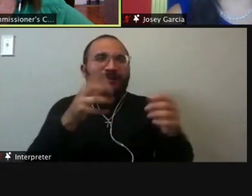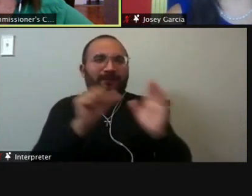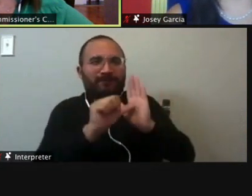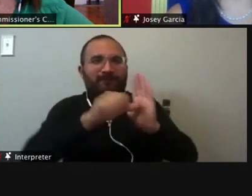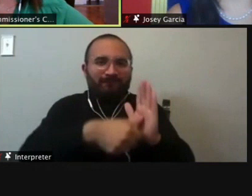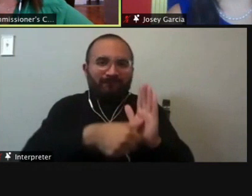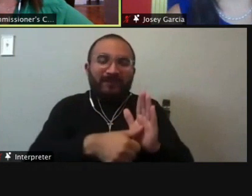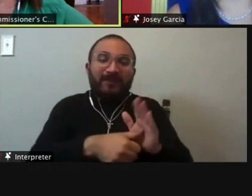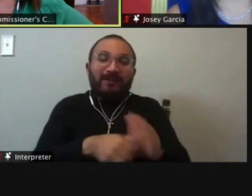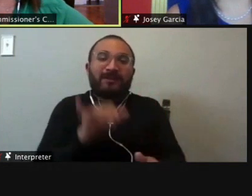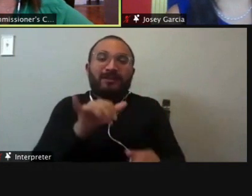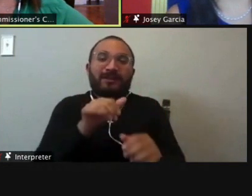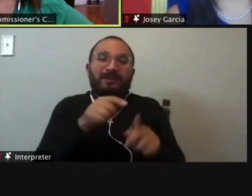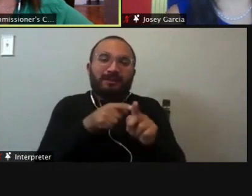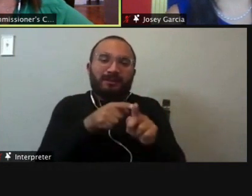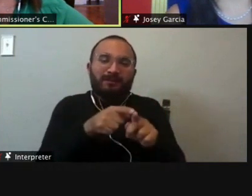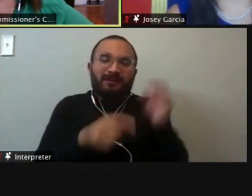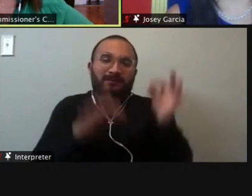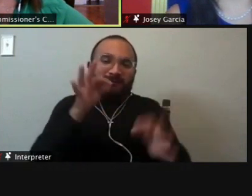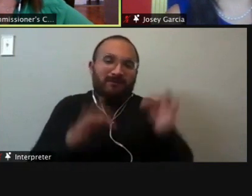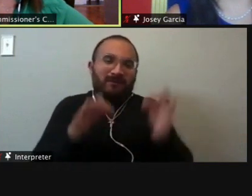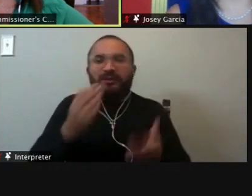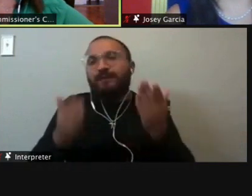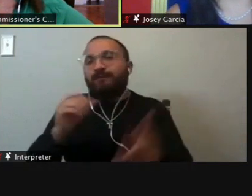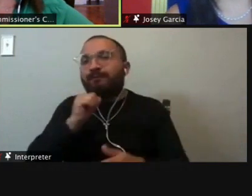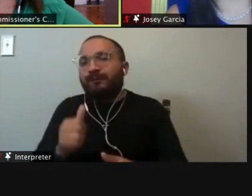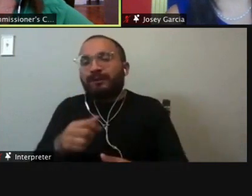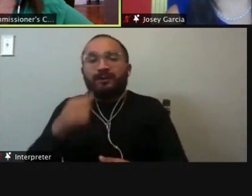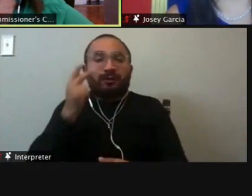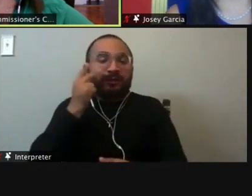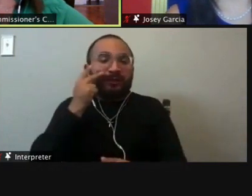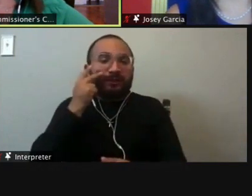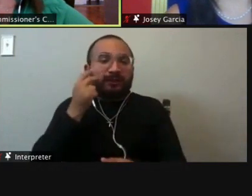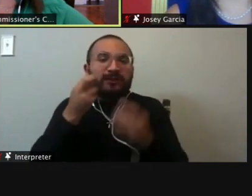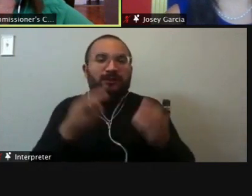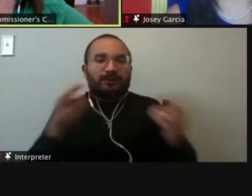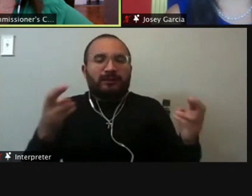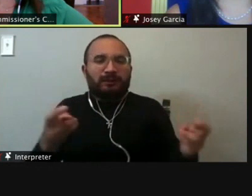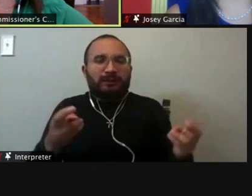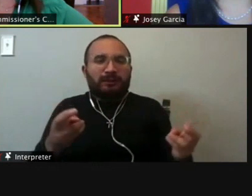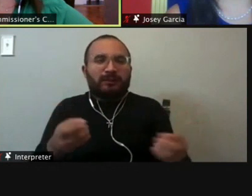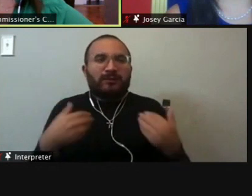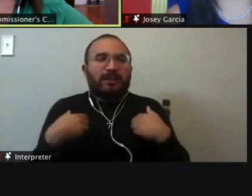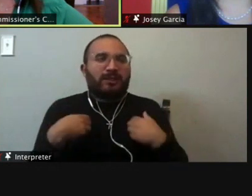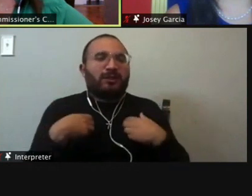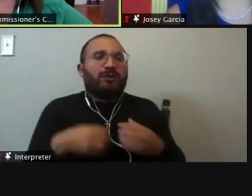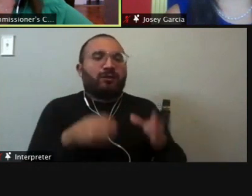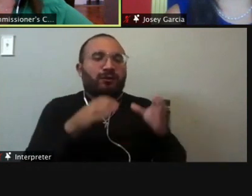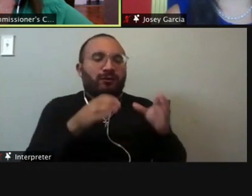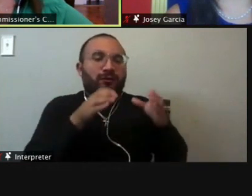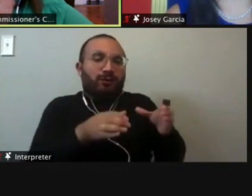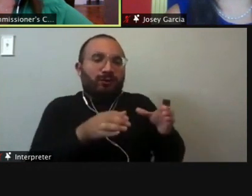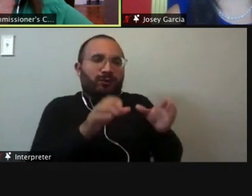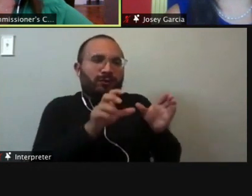same time as a commissioner, we need to worry about where our resources are going and we want to make sure that we use them efficiently. Uh,